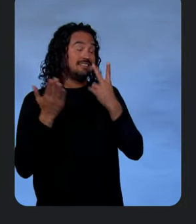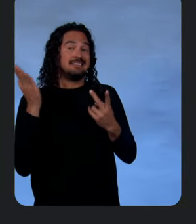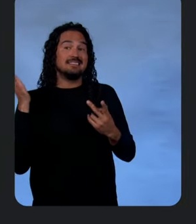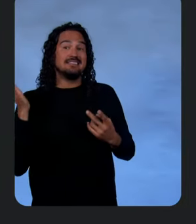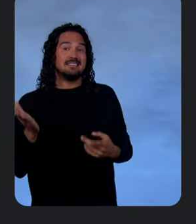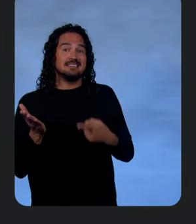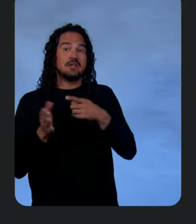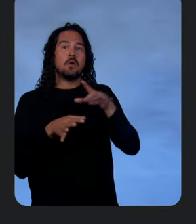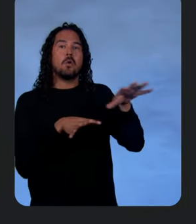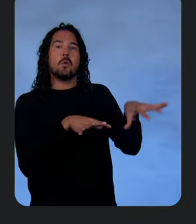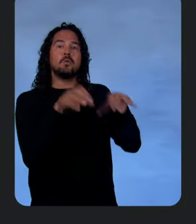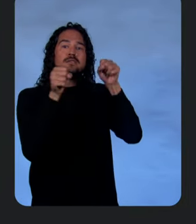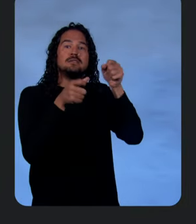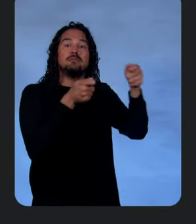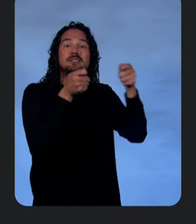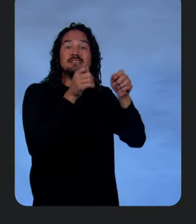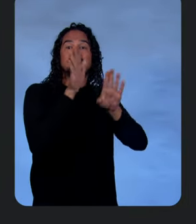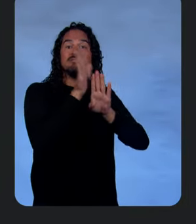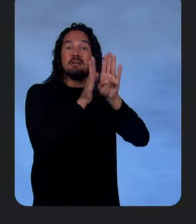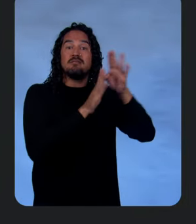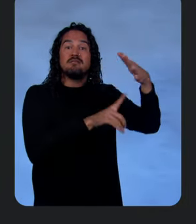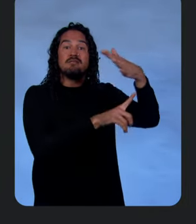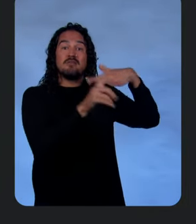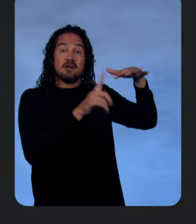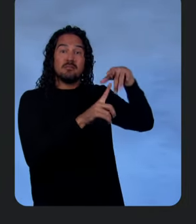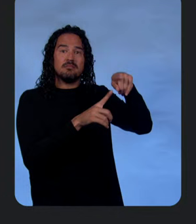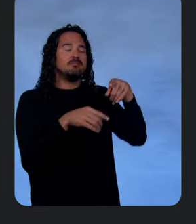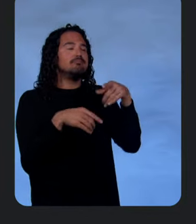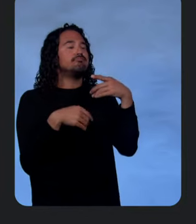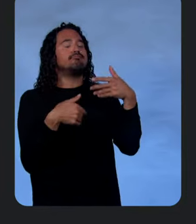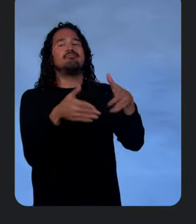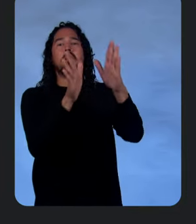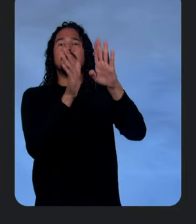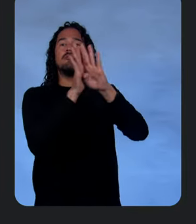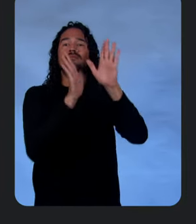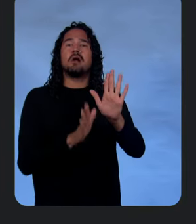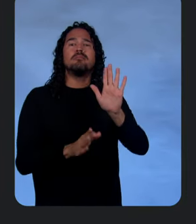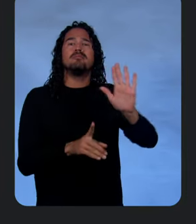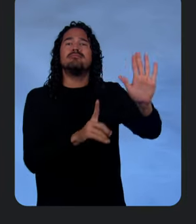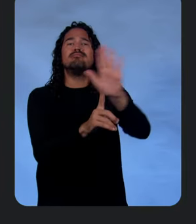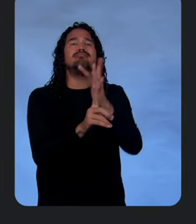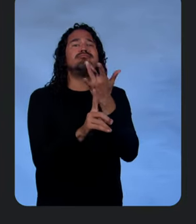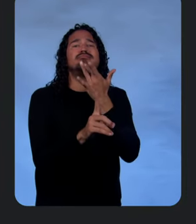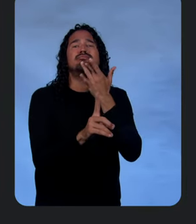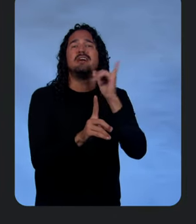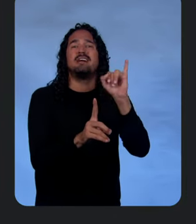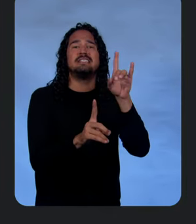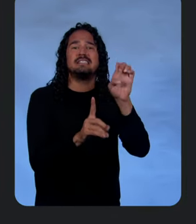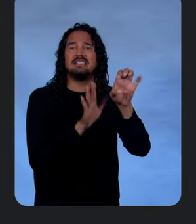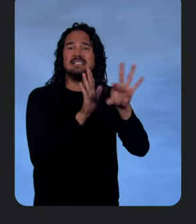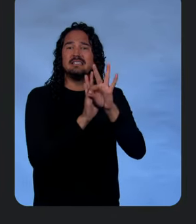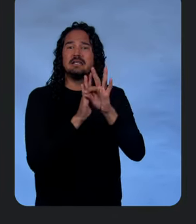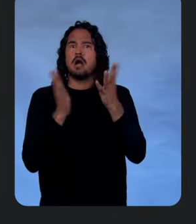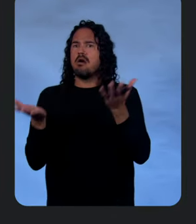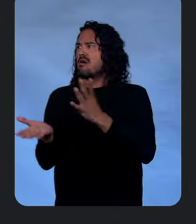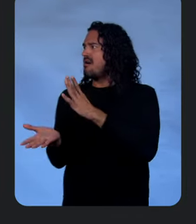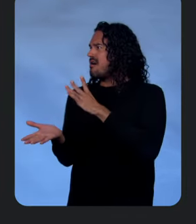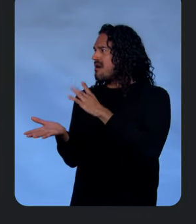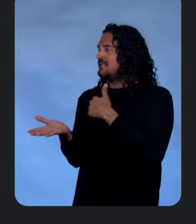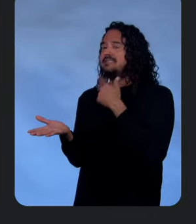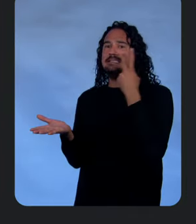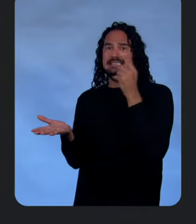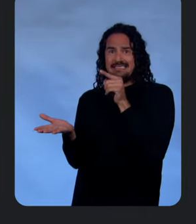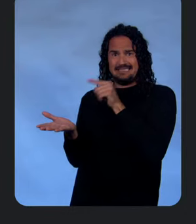and managed development environment that provides developers the IDE of choice. This is great. I can see there's a VS